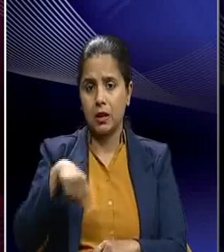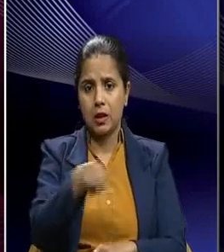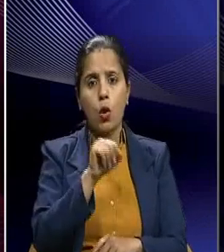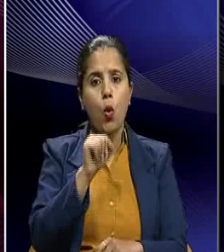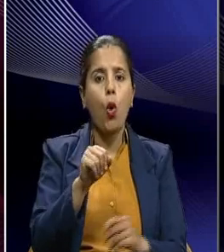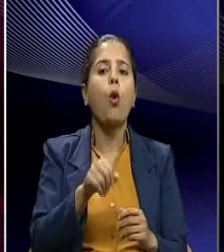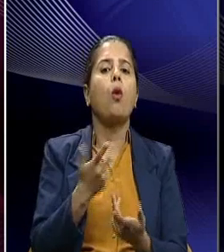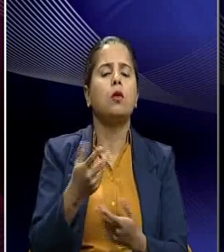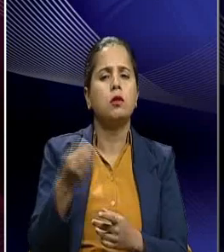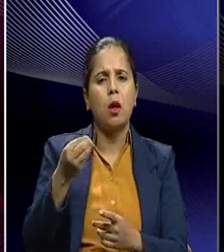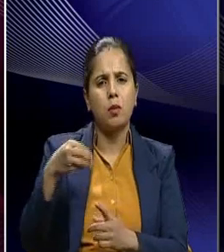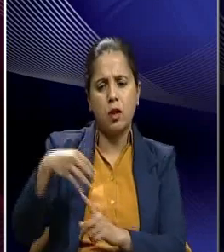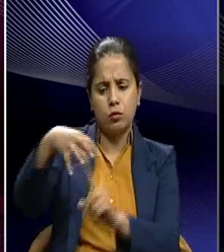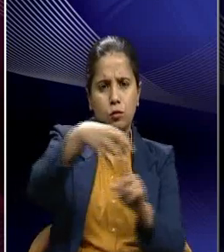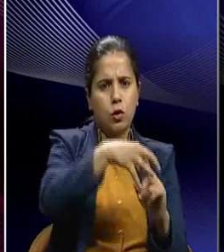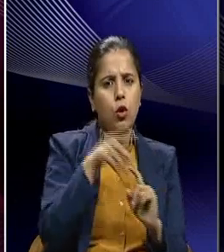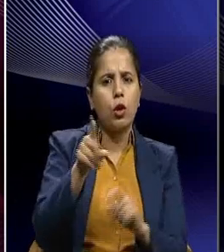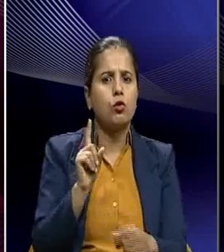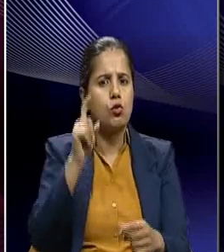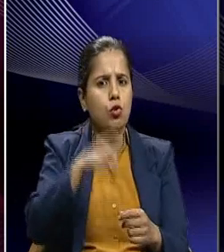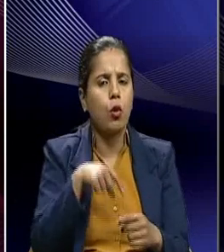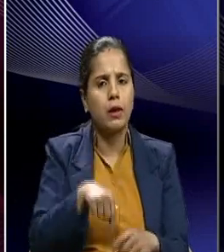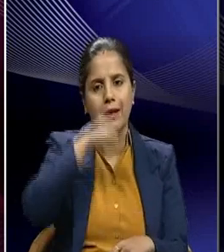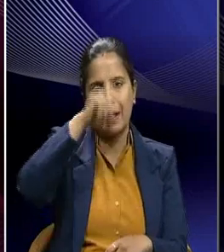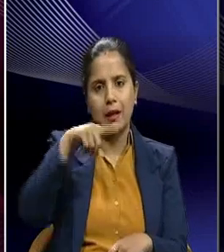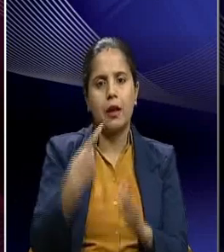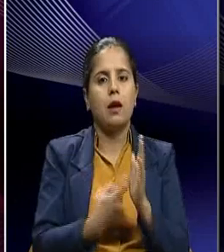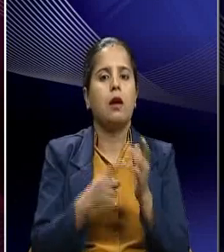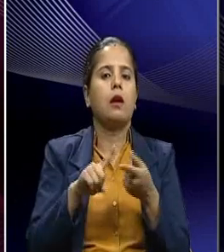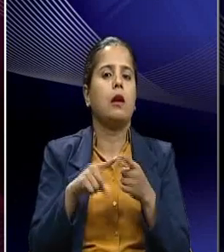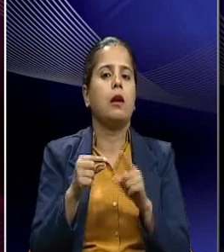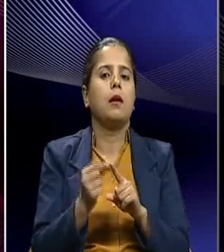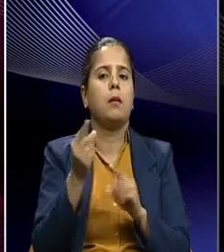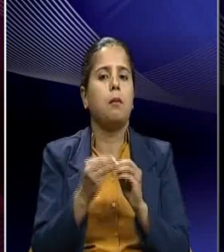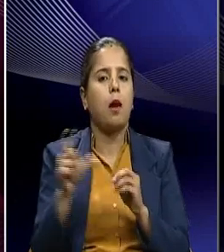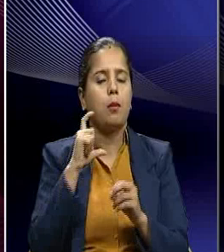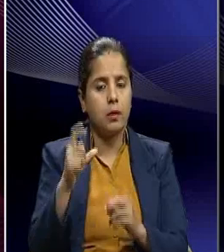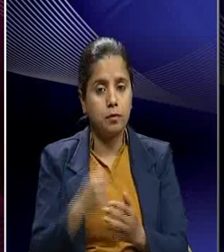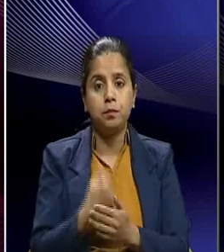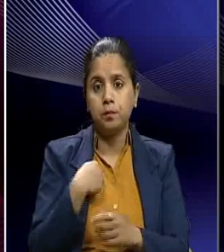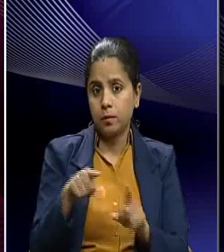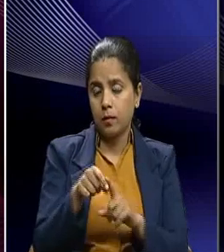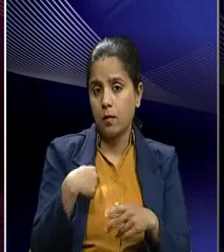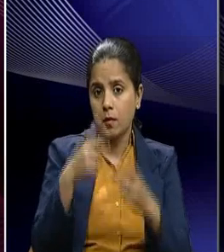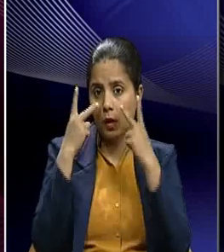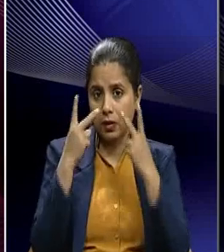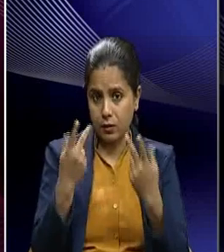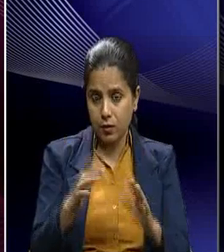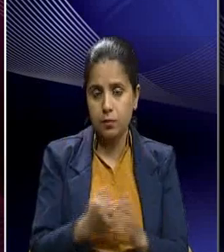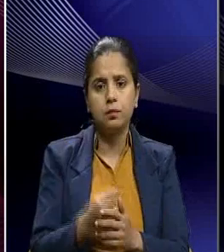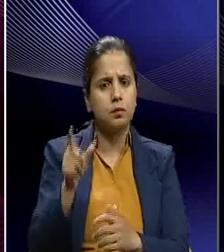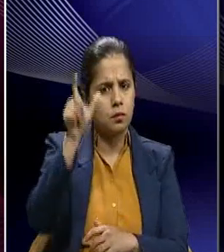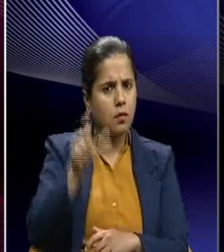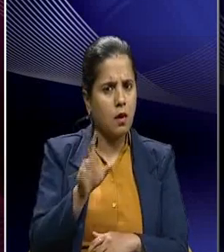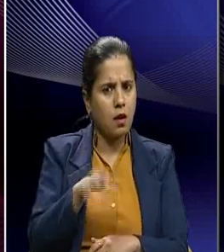how these princely states they joined the Indian Republic. And we also have seen that he had